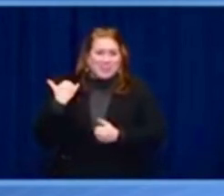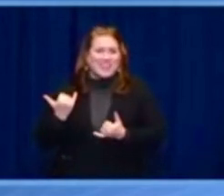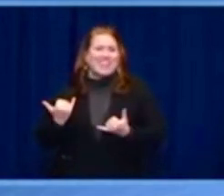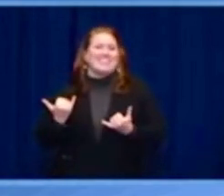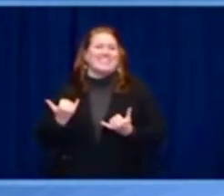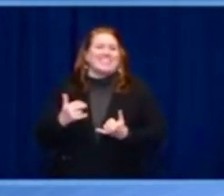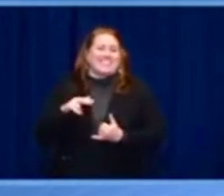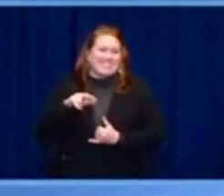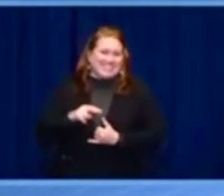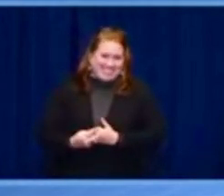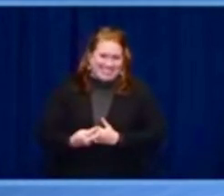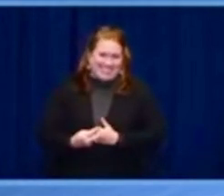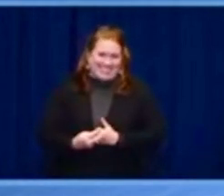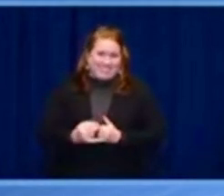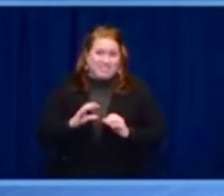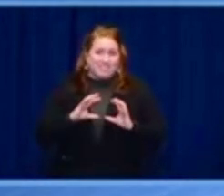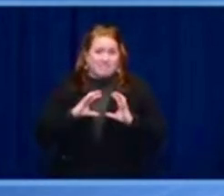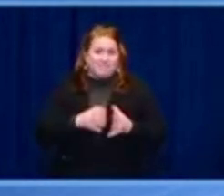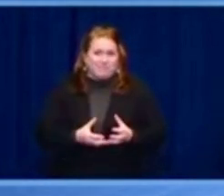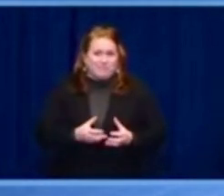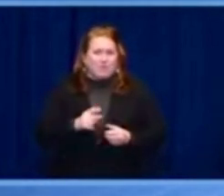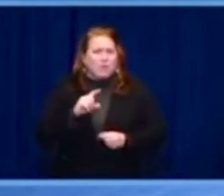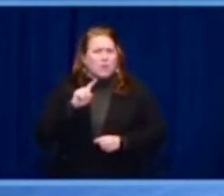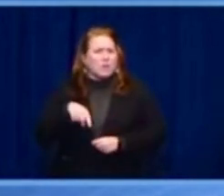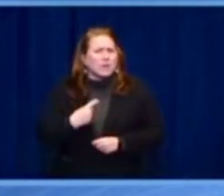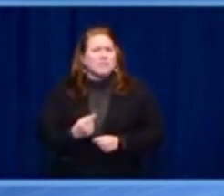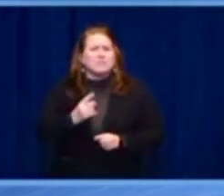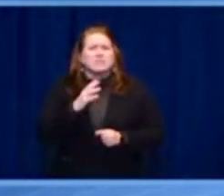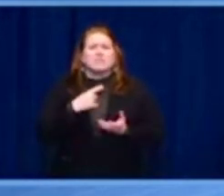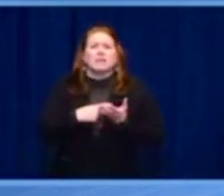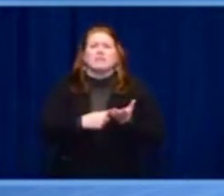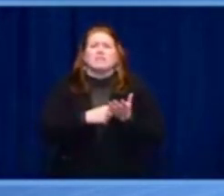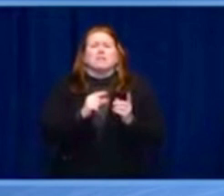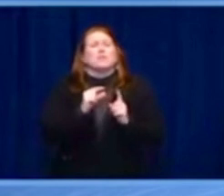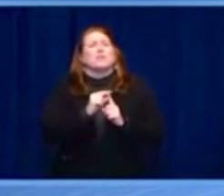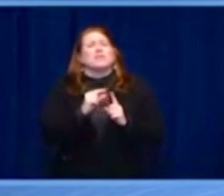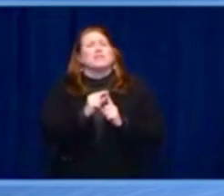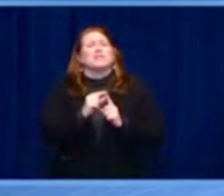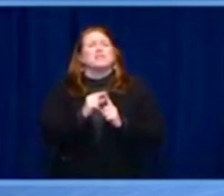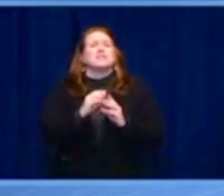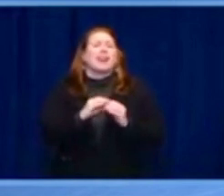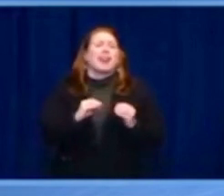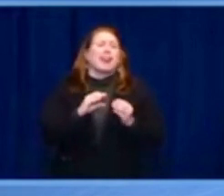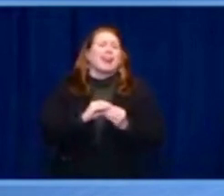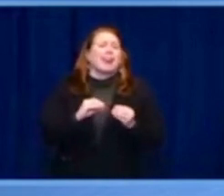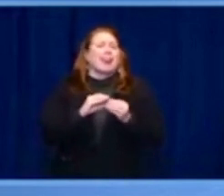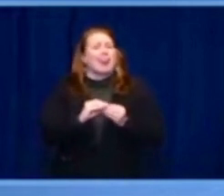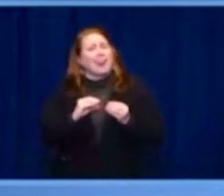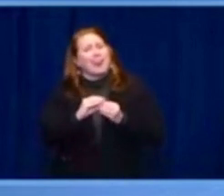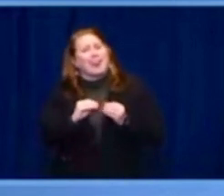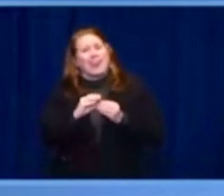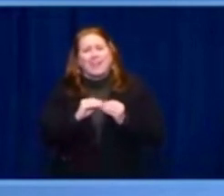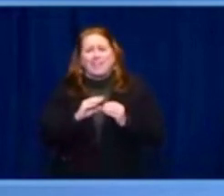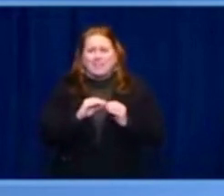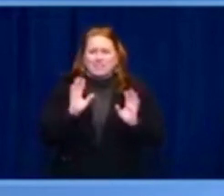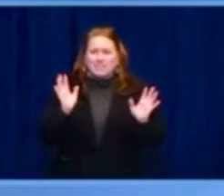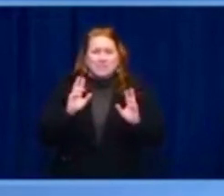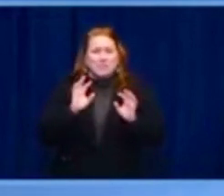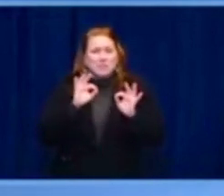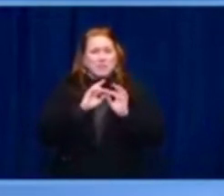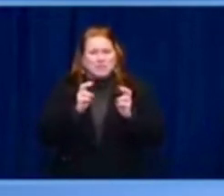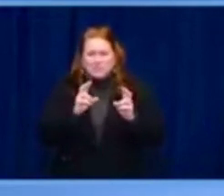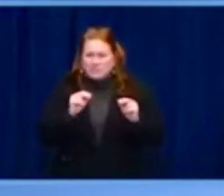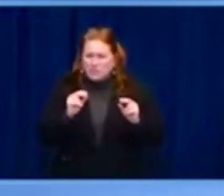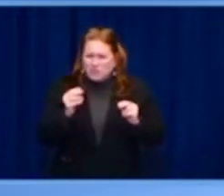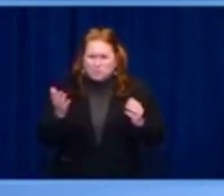behind us. Democracy declined by some measures for 15 consecutive years, but